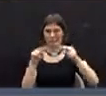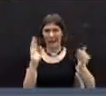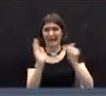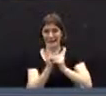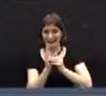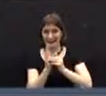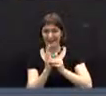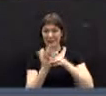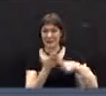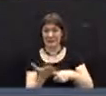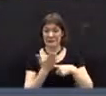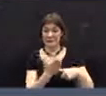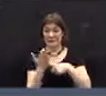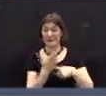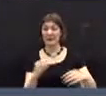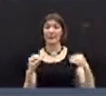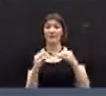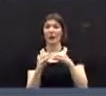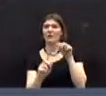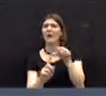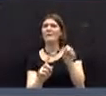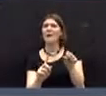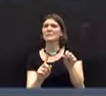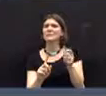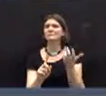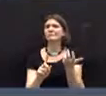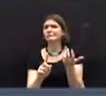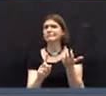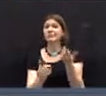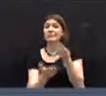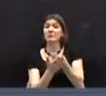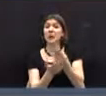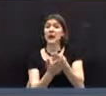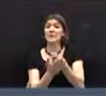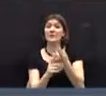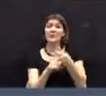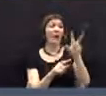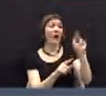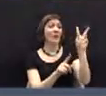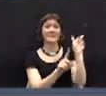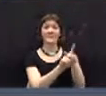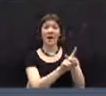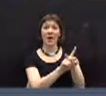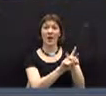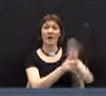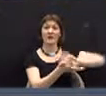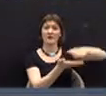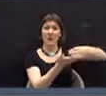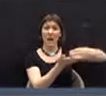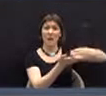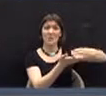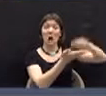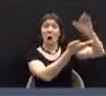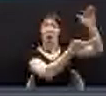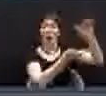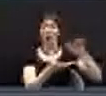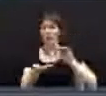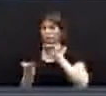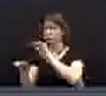continued with a discussion about the potential for taking funds from the unassigned fund balance to offset